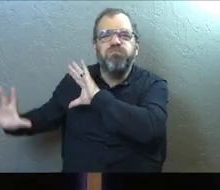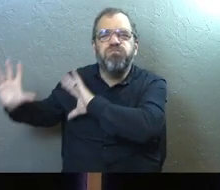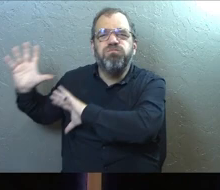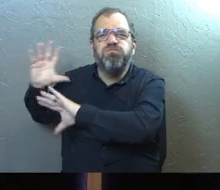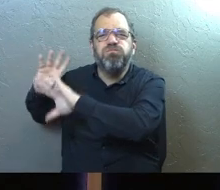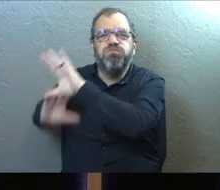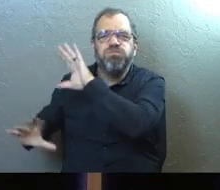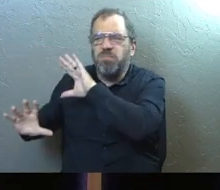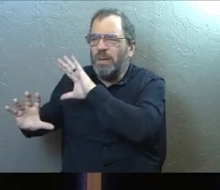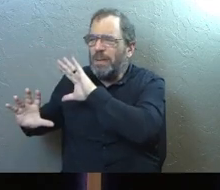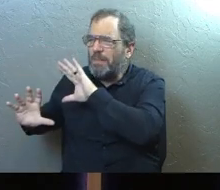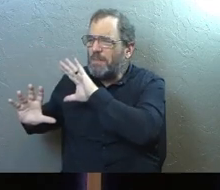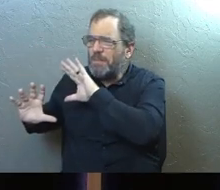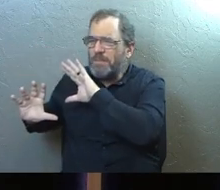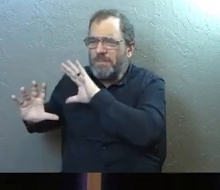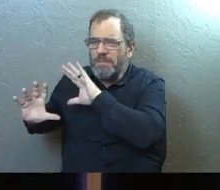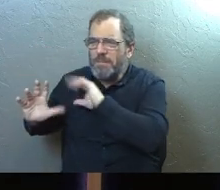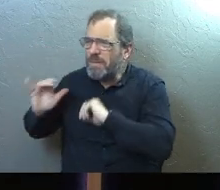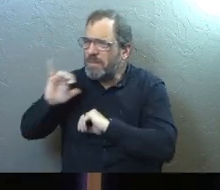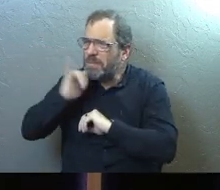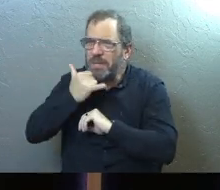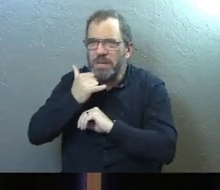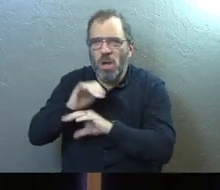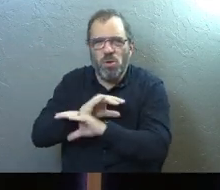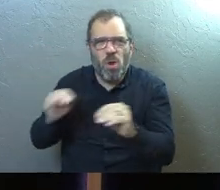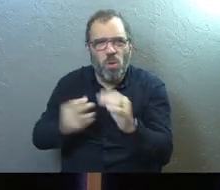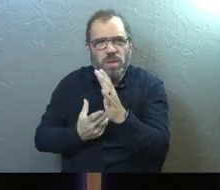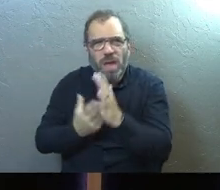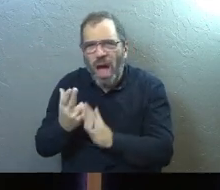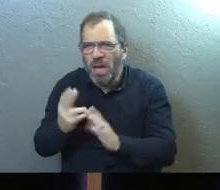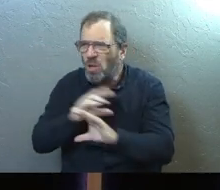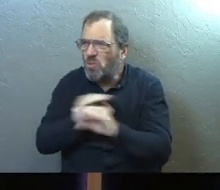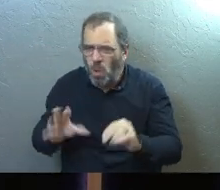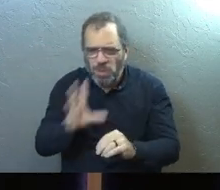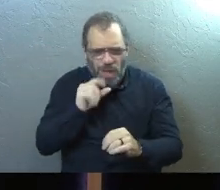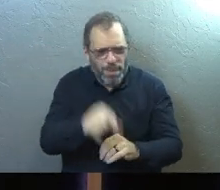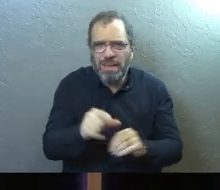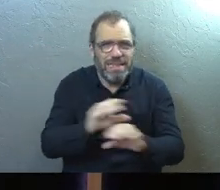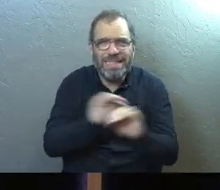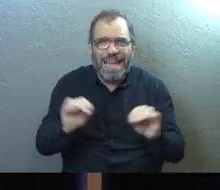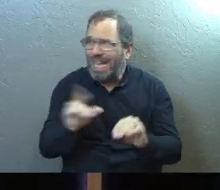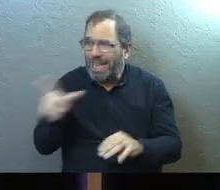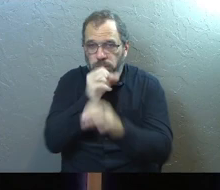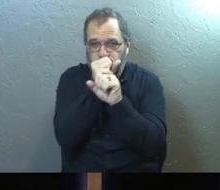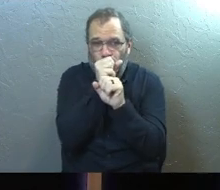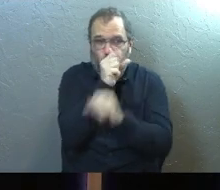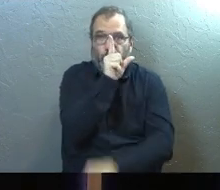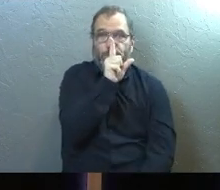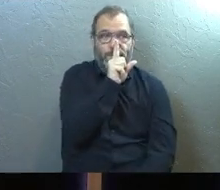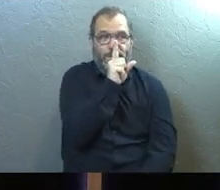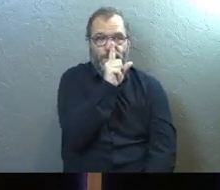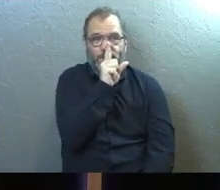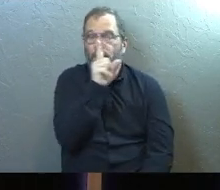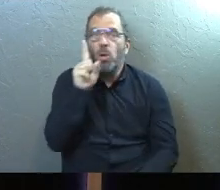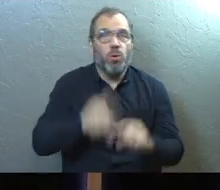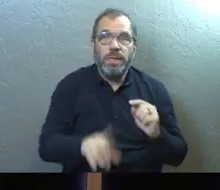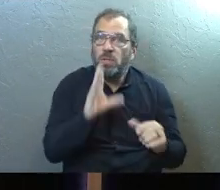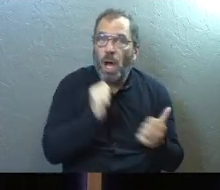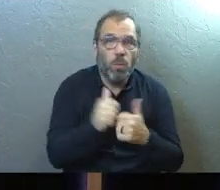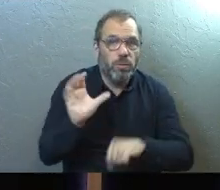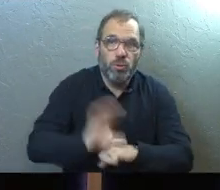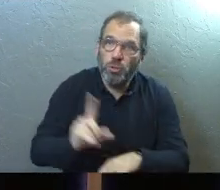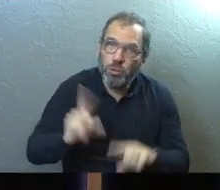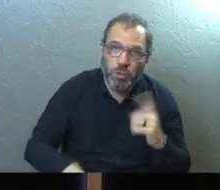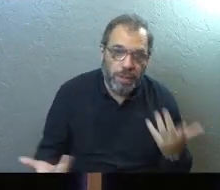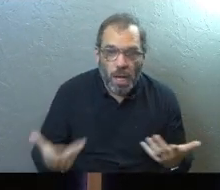the dysfunction is nobody would be authentic and they wouldn't speak about this stuff out loud to anybody. You certainly couldn't speak about